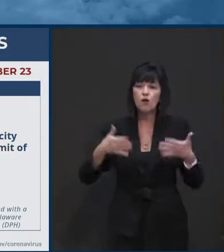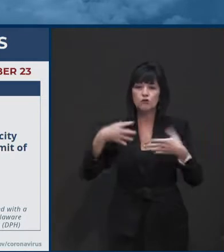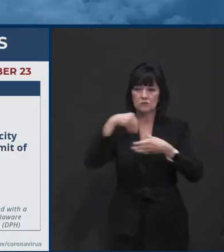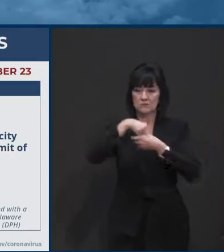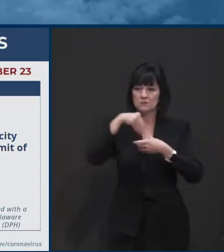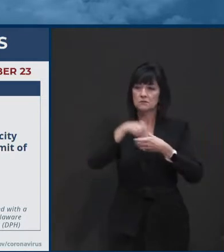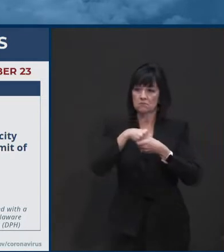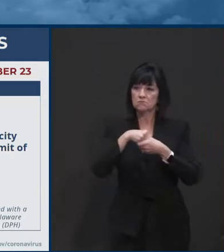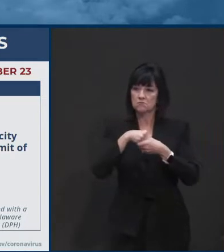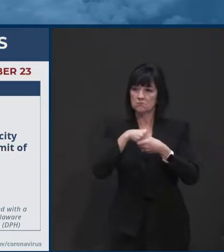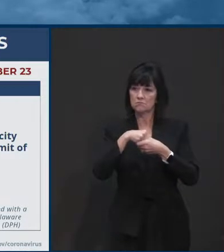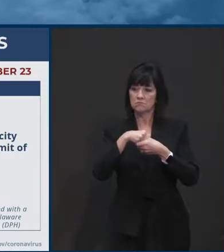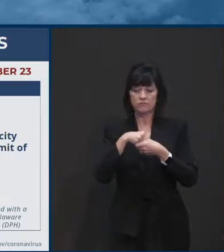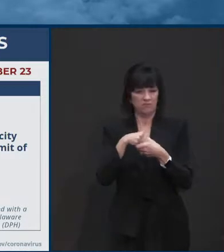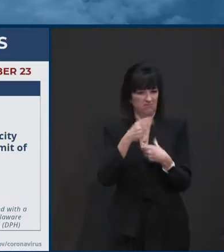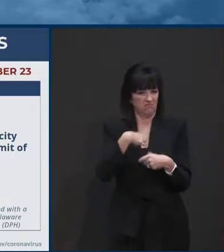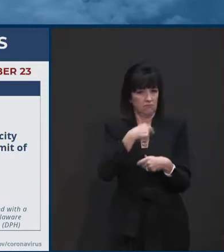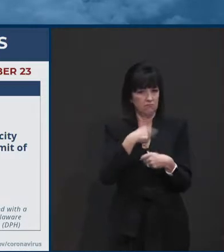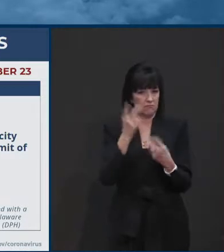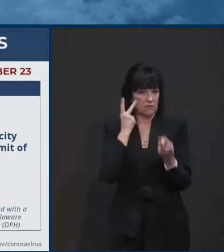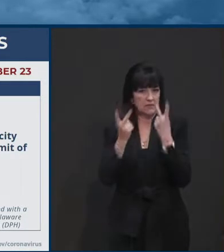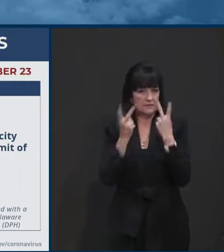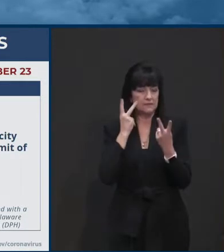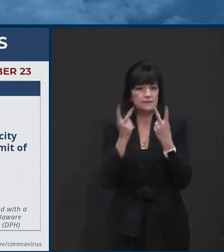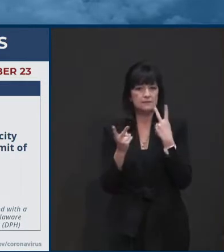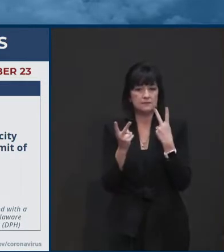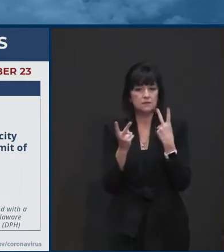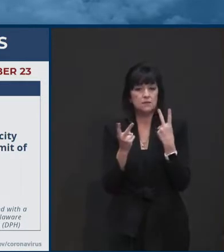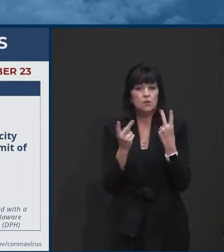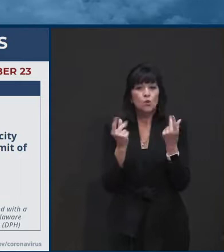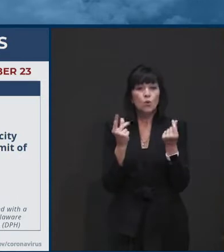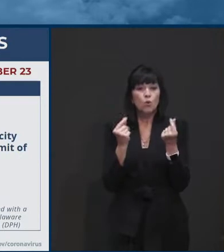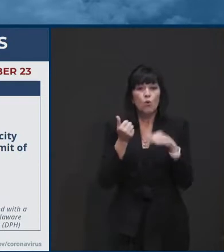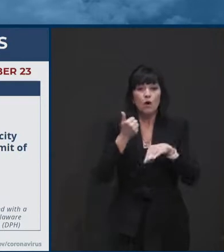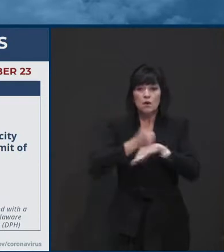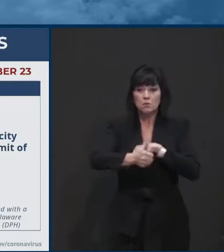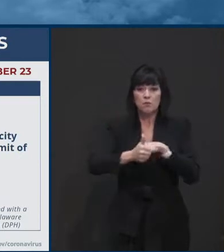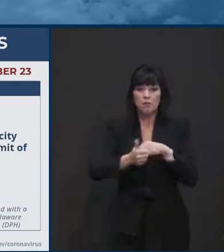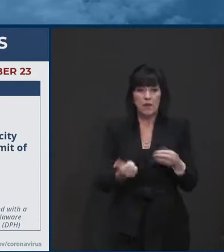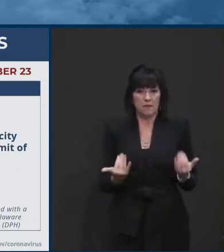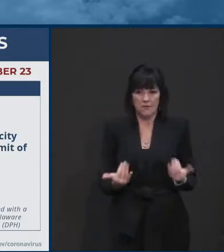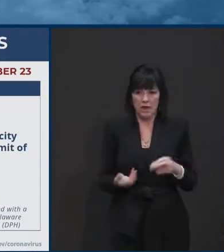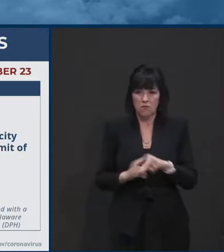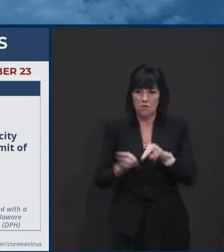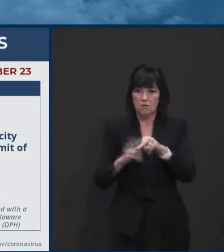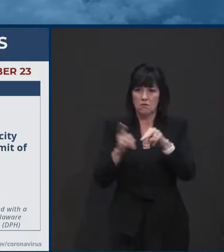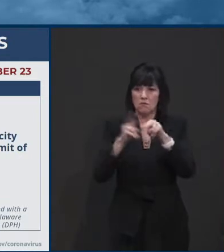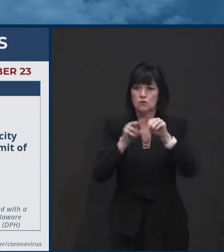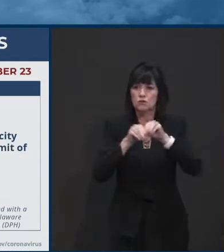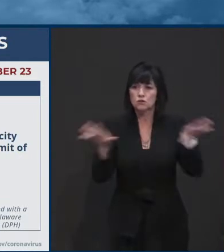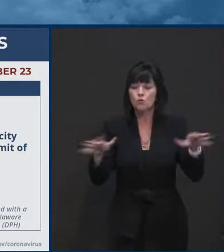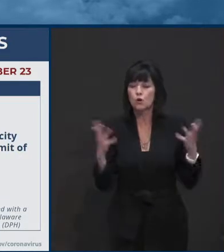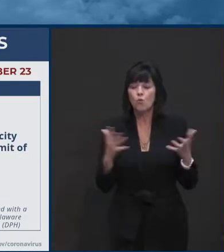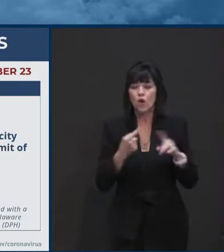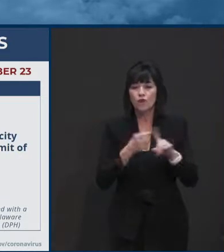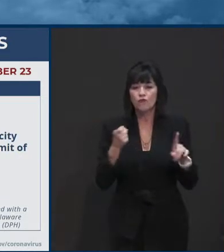social environments, parties, dinners,